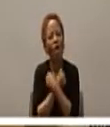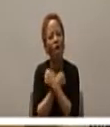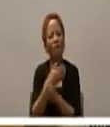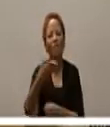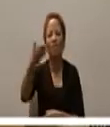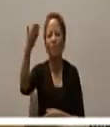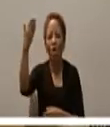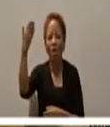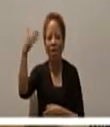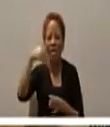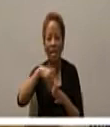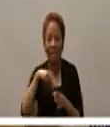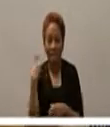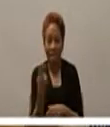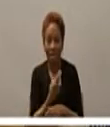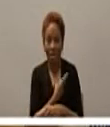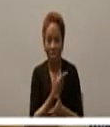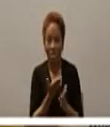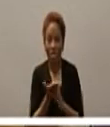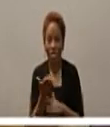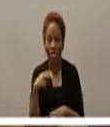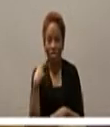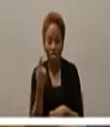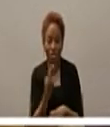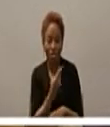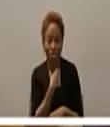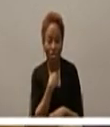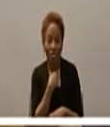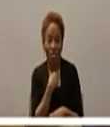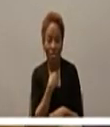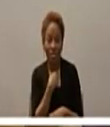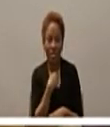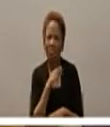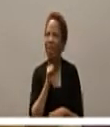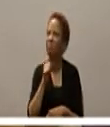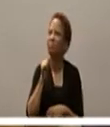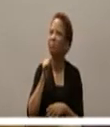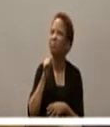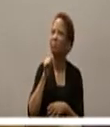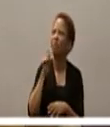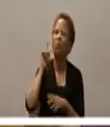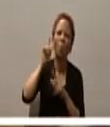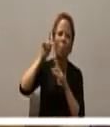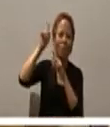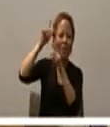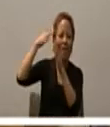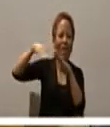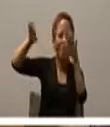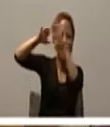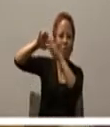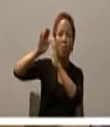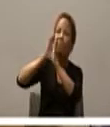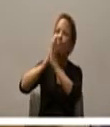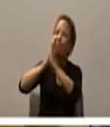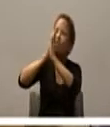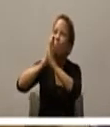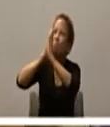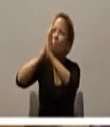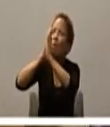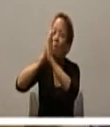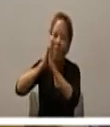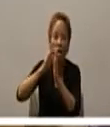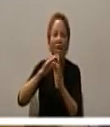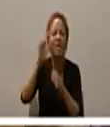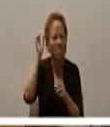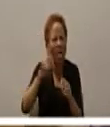not just heavenward and and don't don't misunderstand me I'm not minimizing the